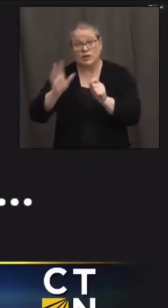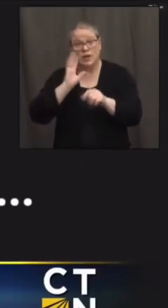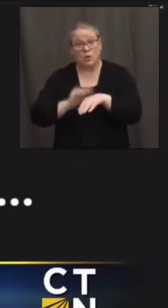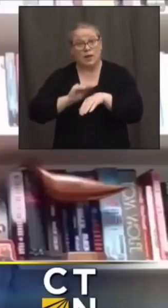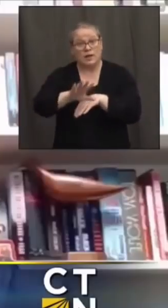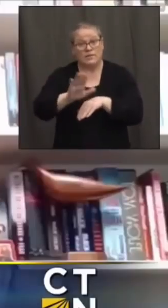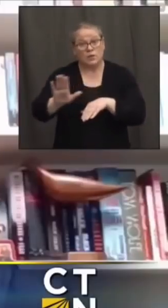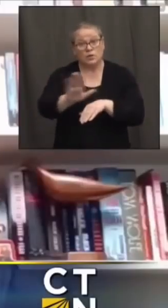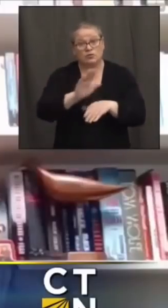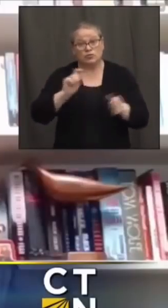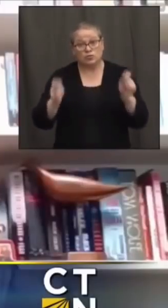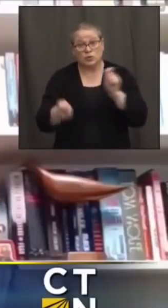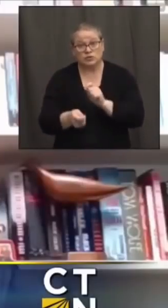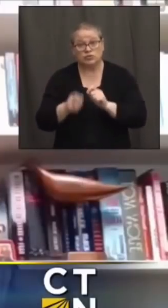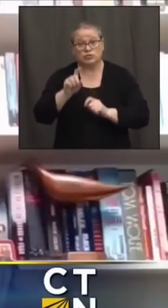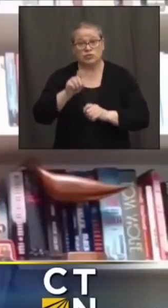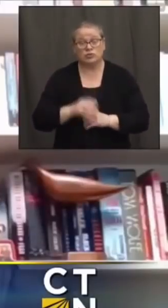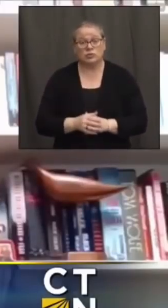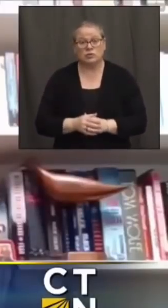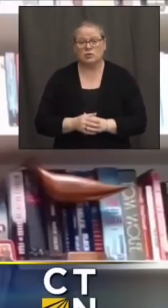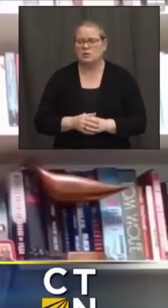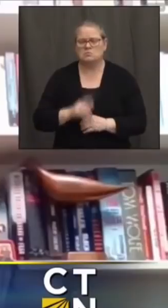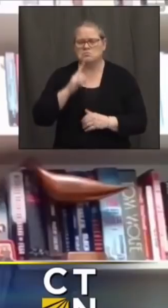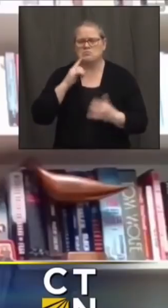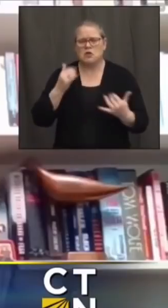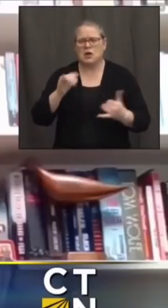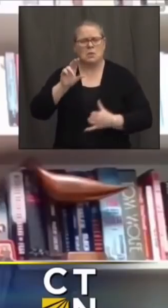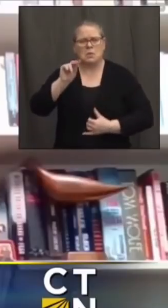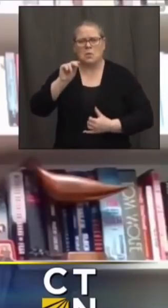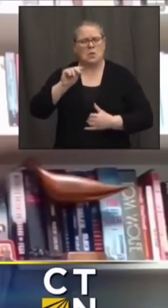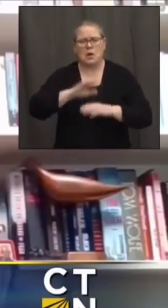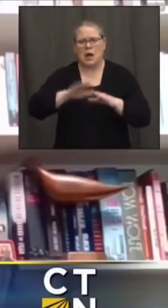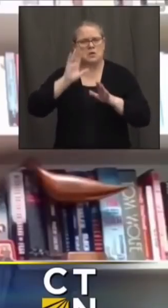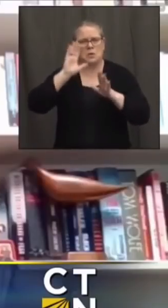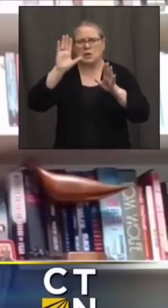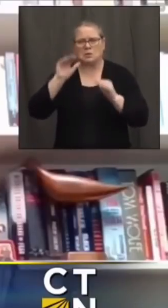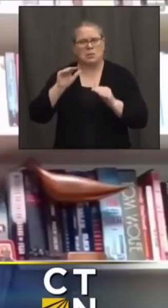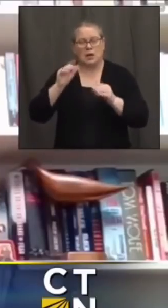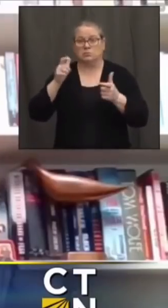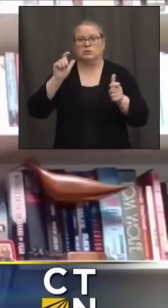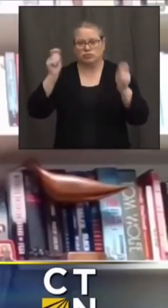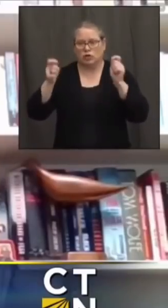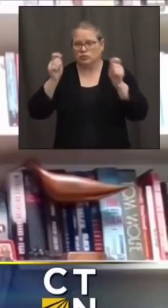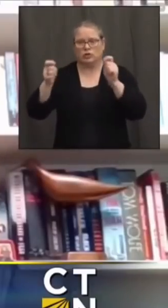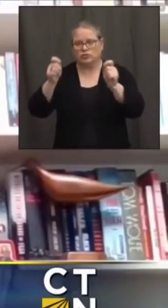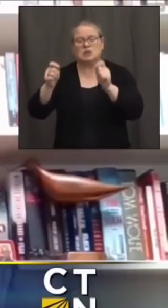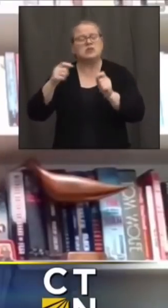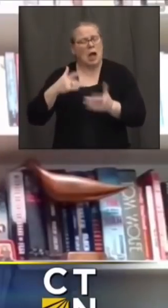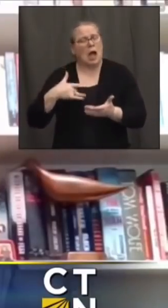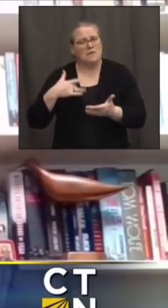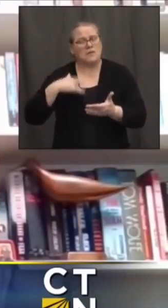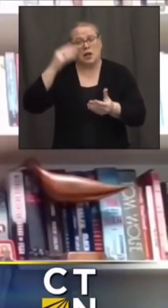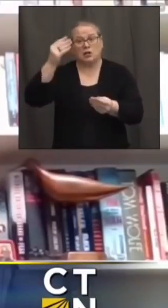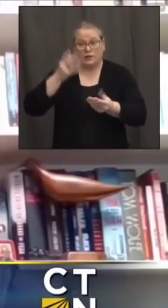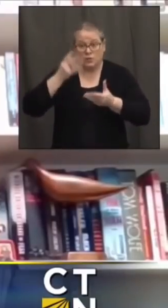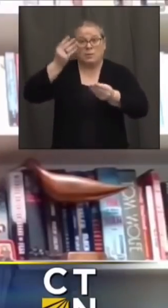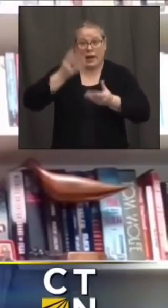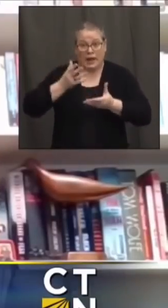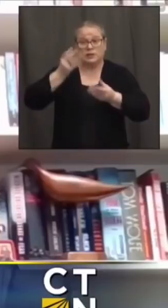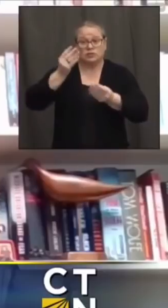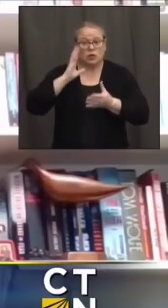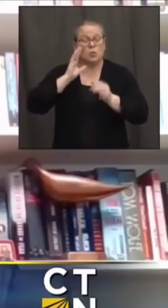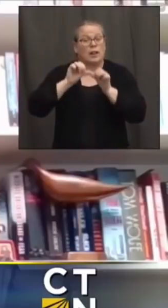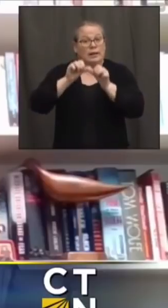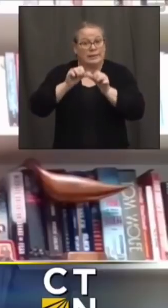i i don't at this point i think um uh we'll continue to get information and and further